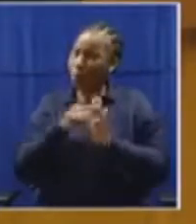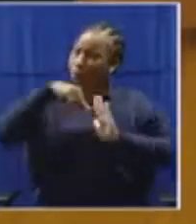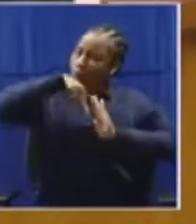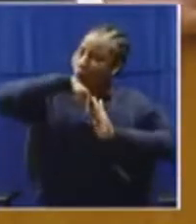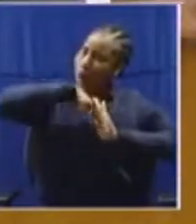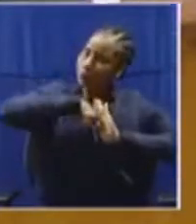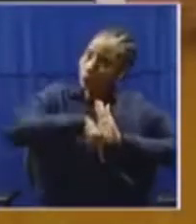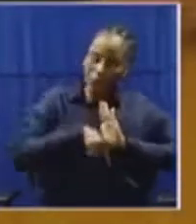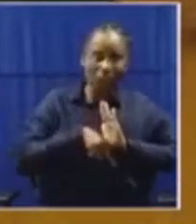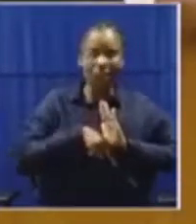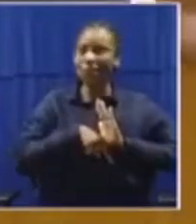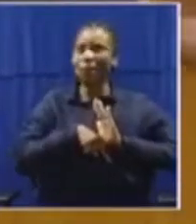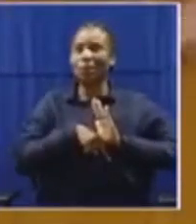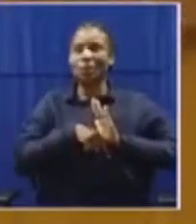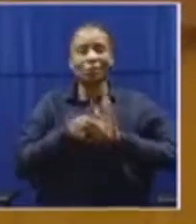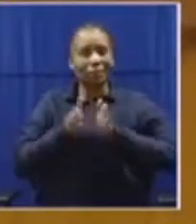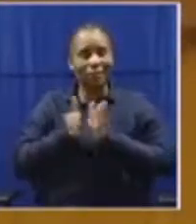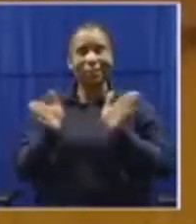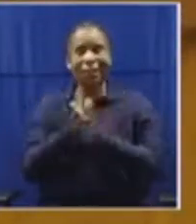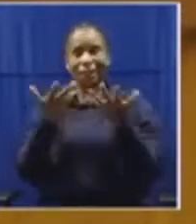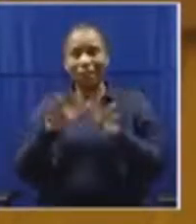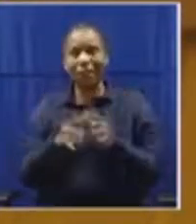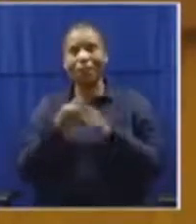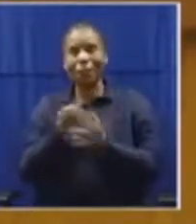Not on your side, admittedly.